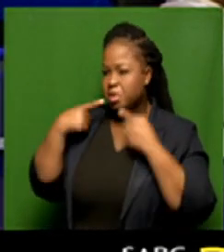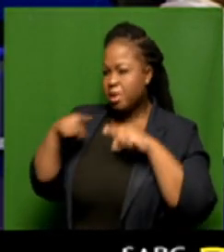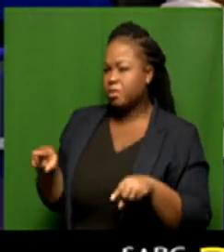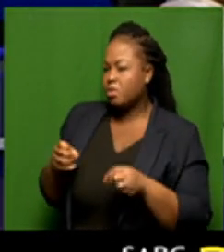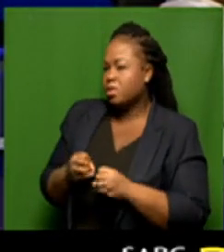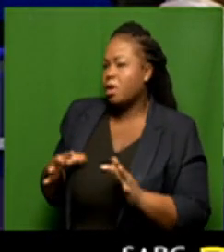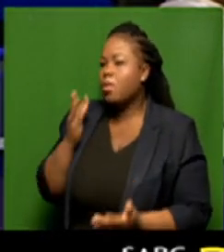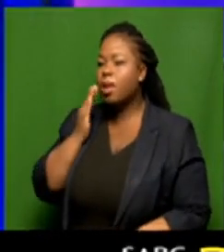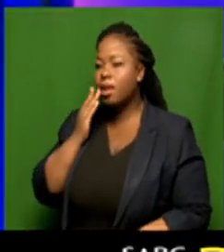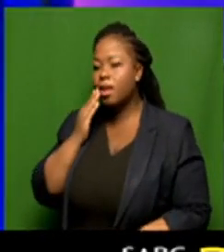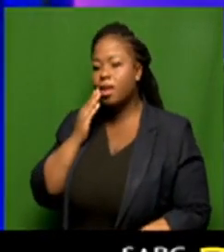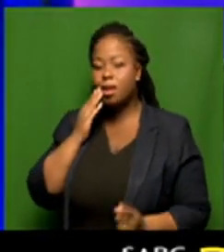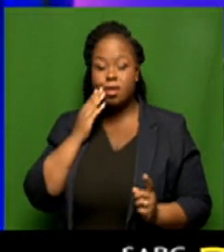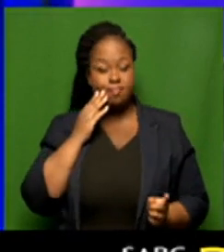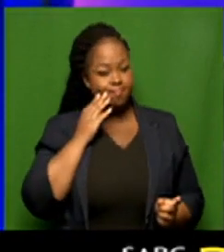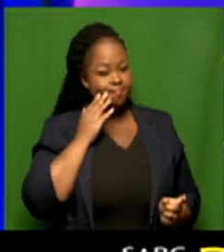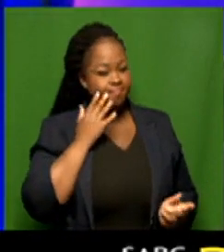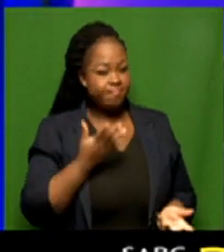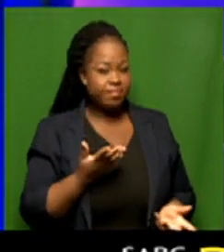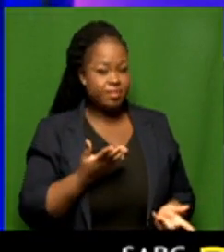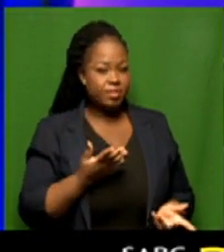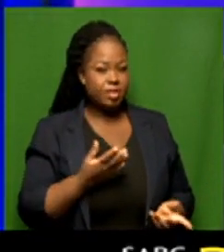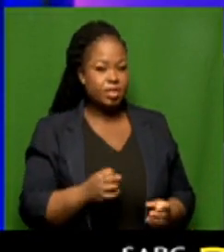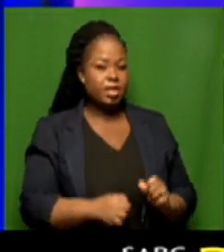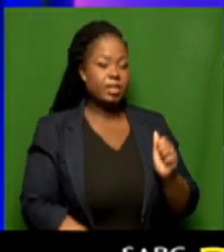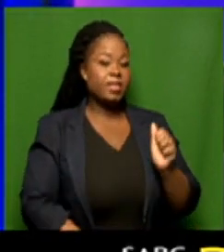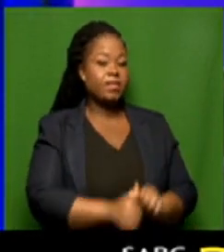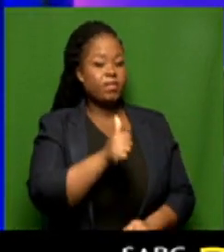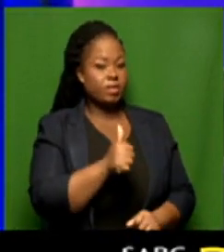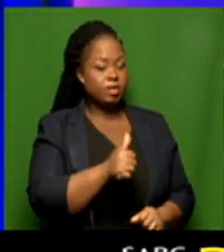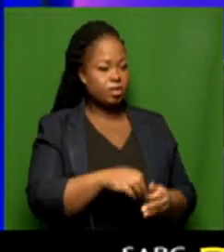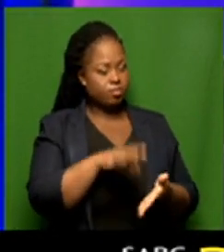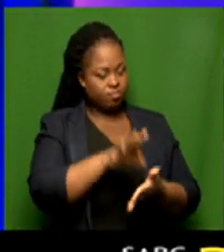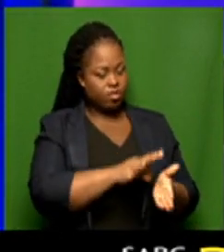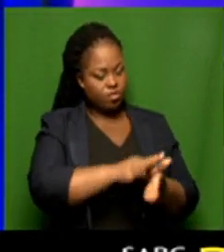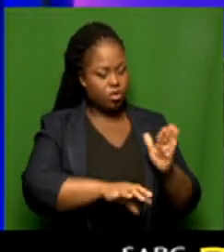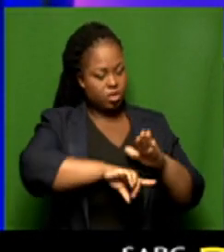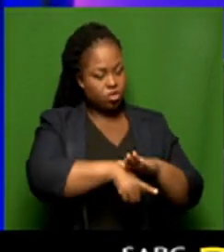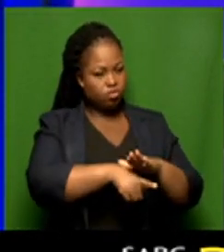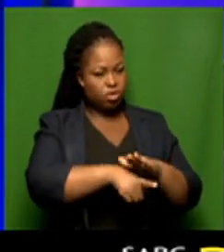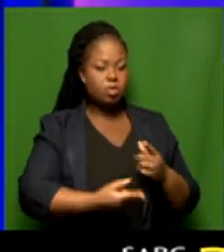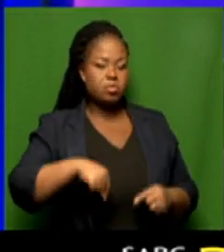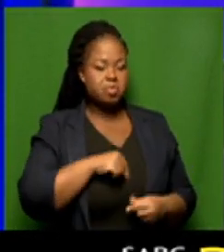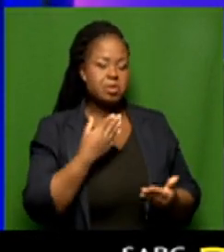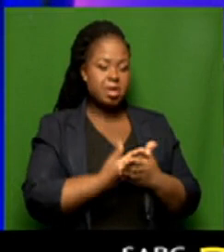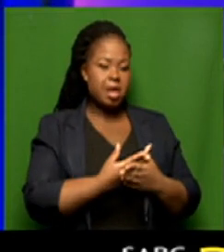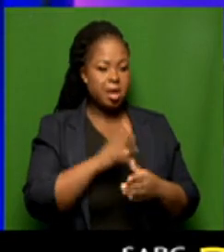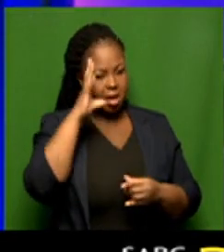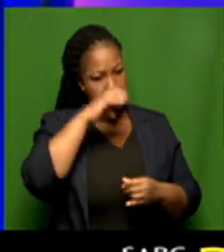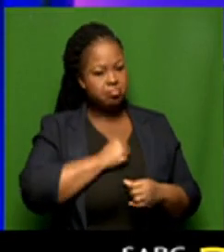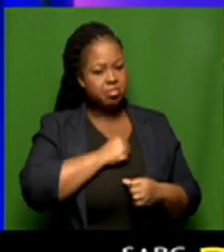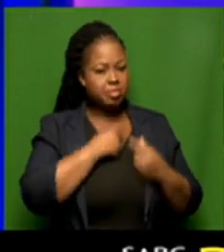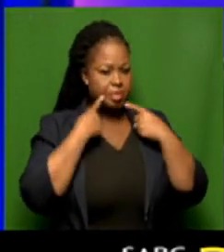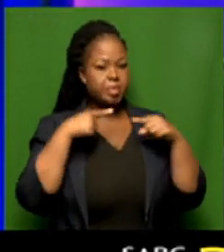Technically speaking, from the first voting district that comes in, we can do a prediction, but obviously